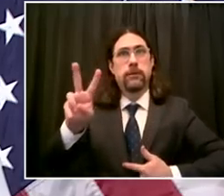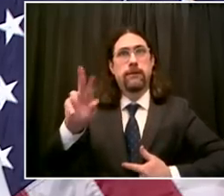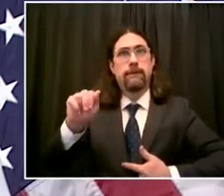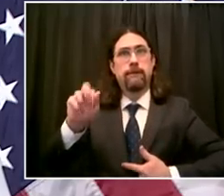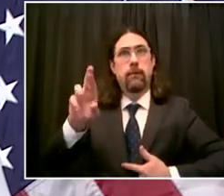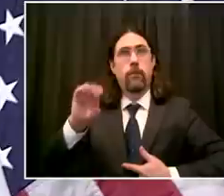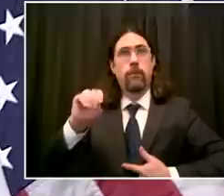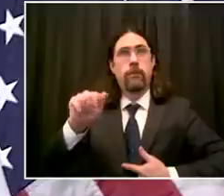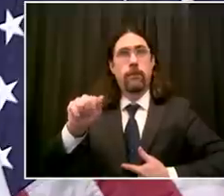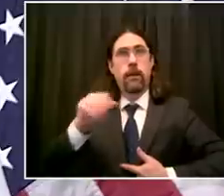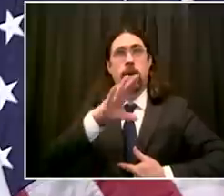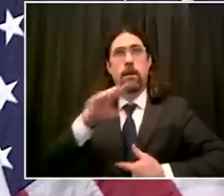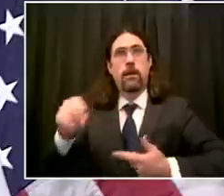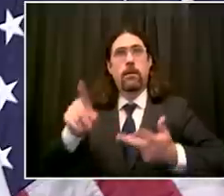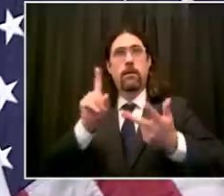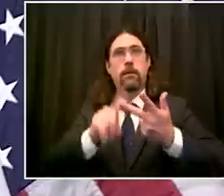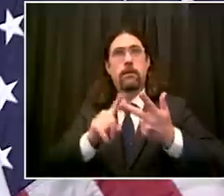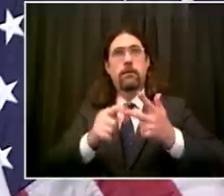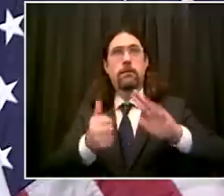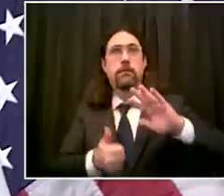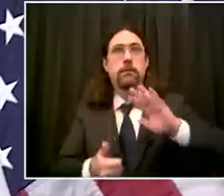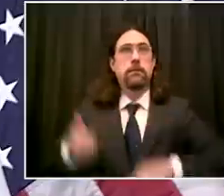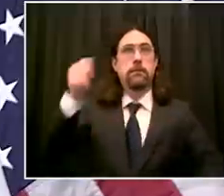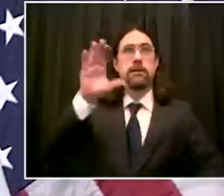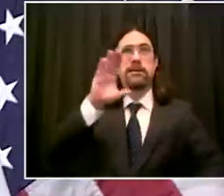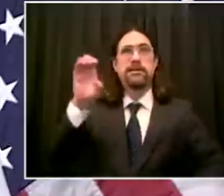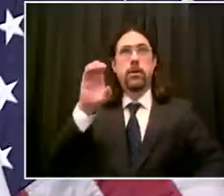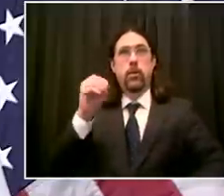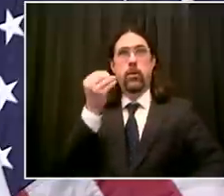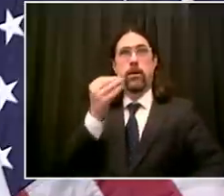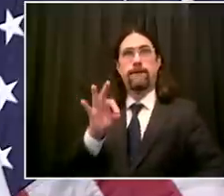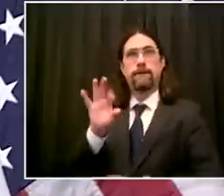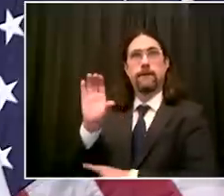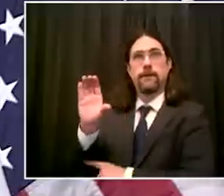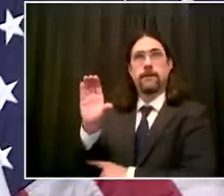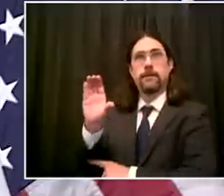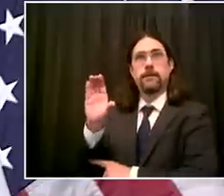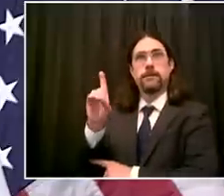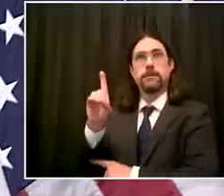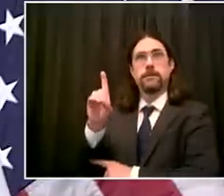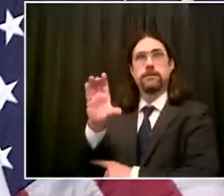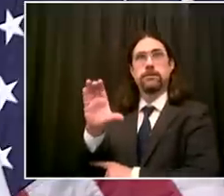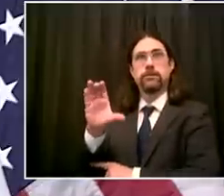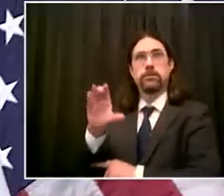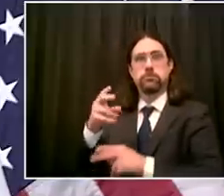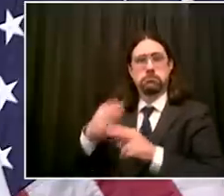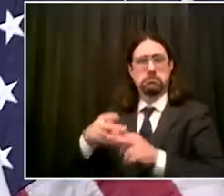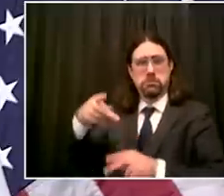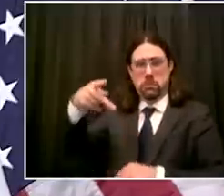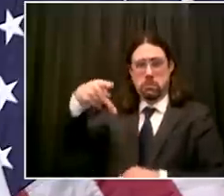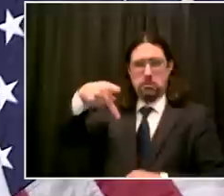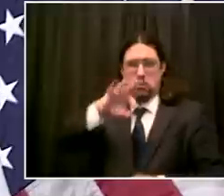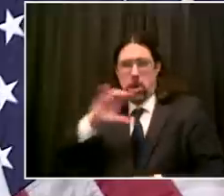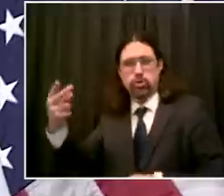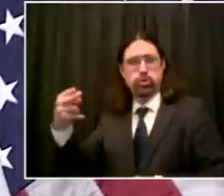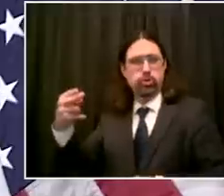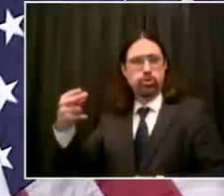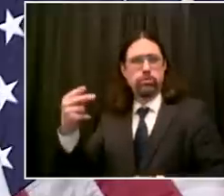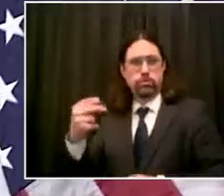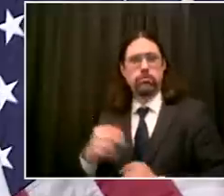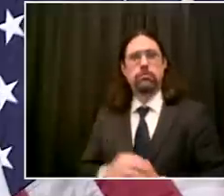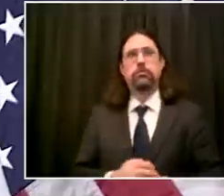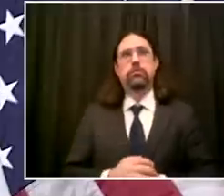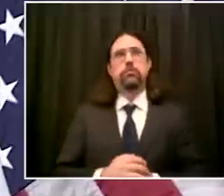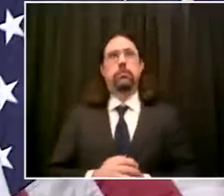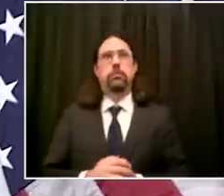good morning mr mayor i hope you had a enjoyable weekend when you were able to away from work for a moment i suppose you had some down time i hope you did